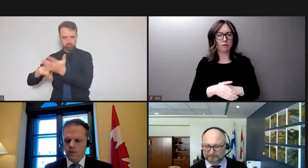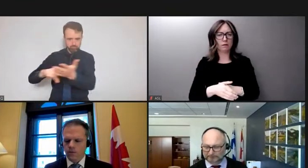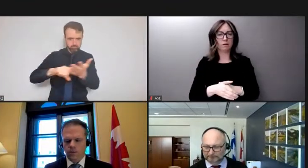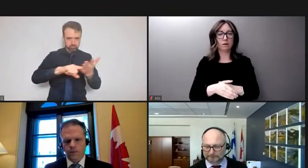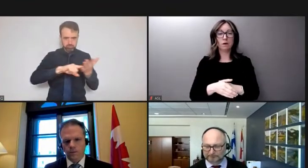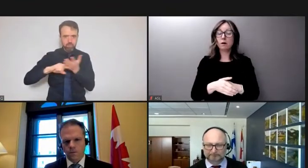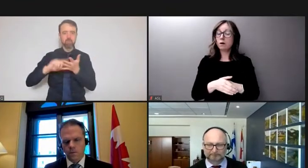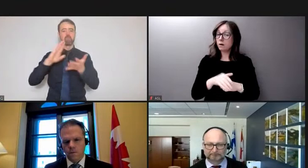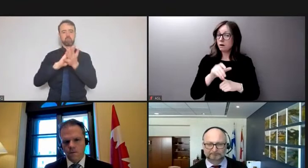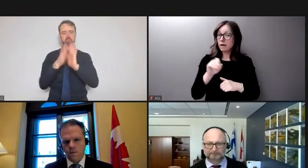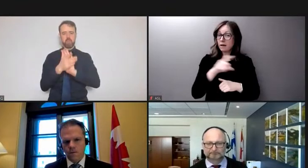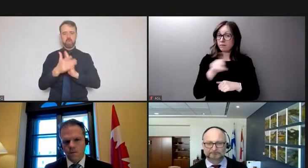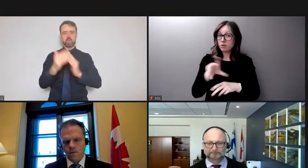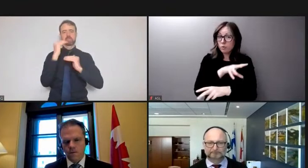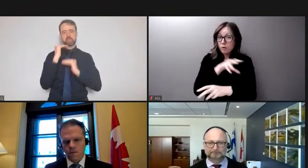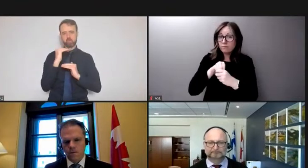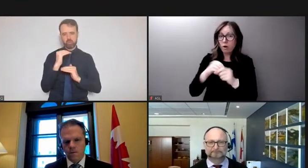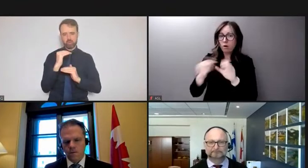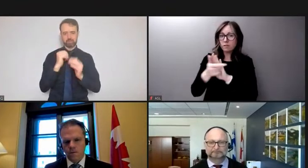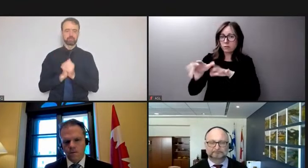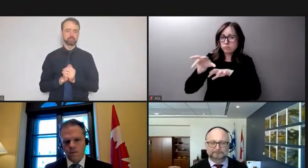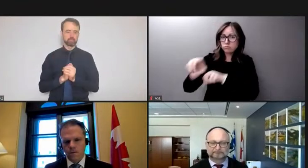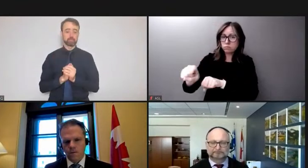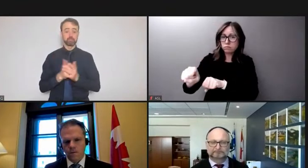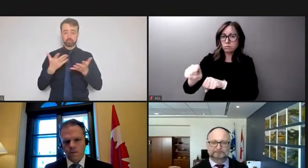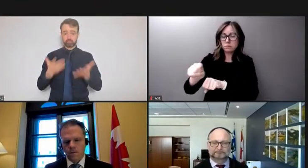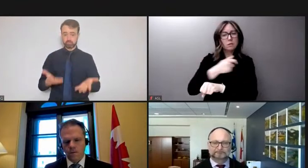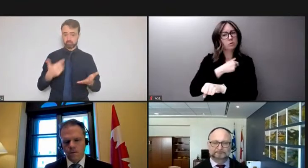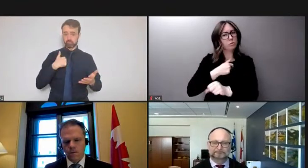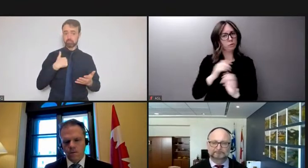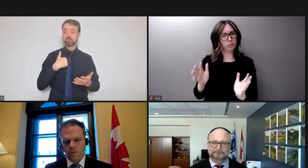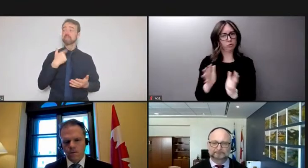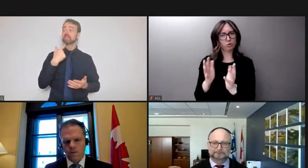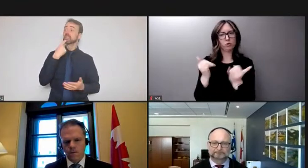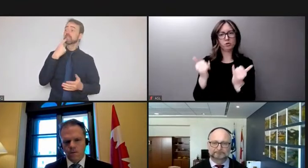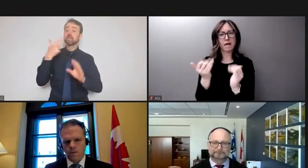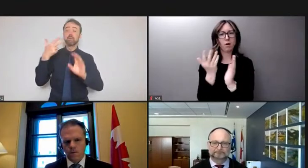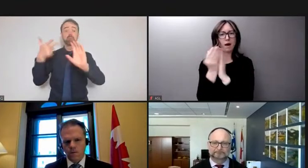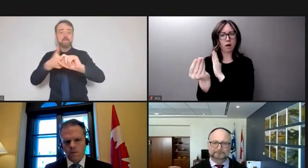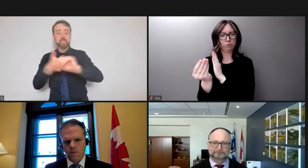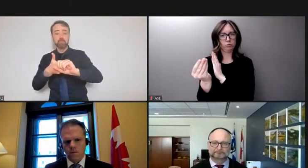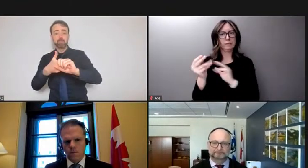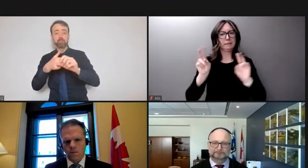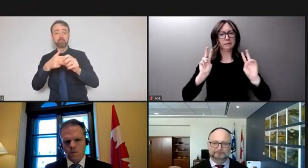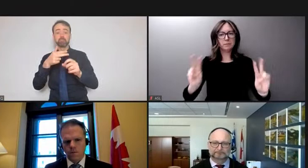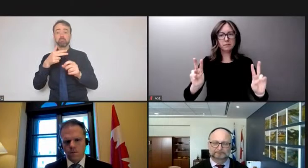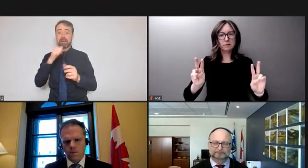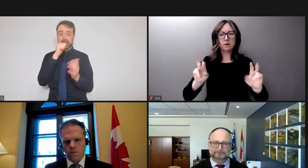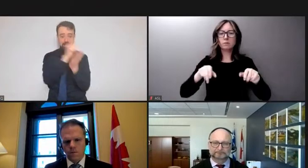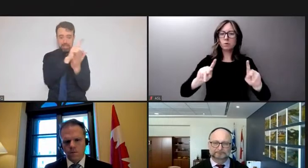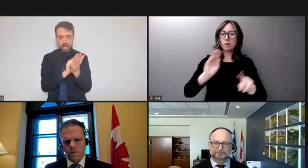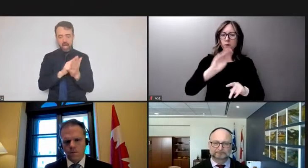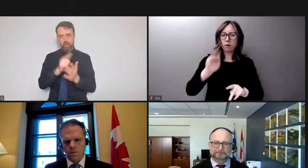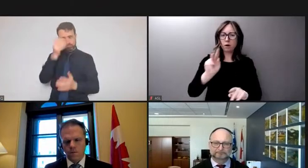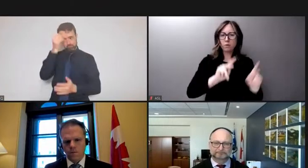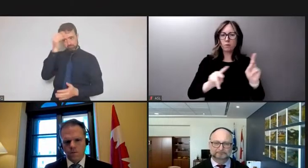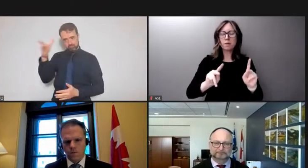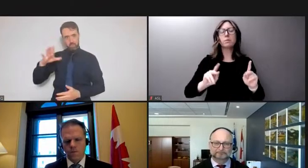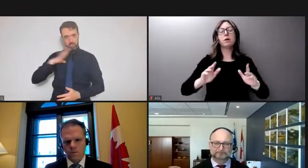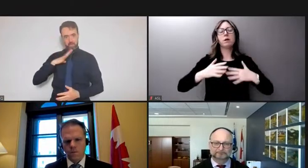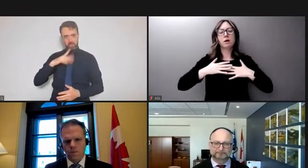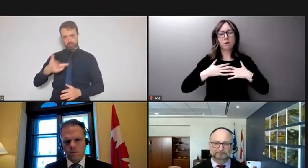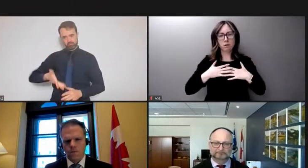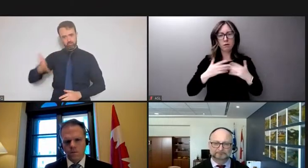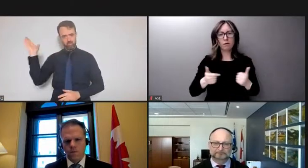those who are engaged in these illegal activities to take the opportunity to leave peaceably and allow the people of ottawa to get their lives back